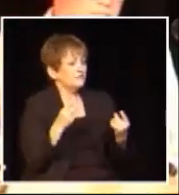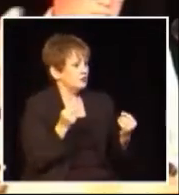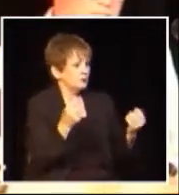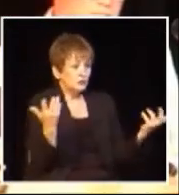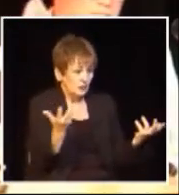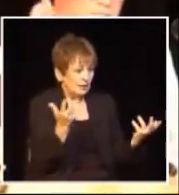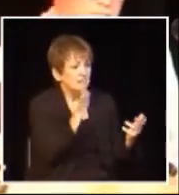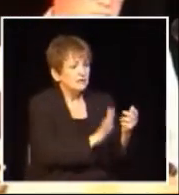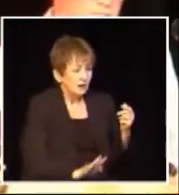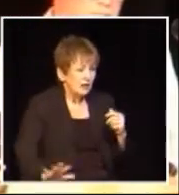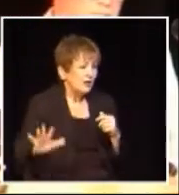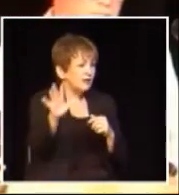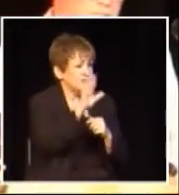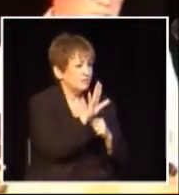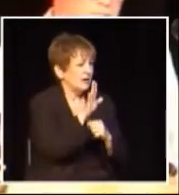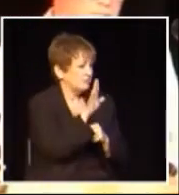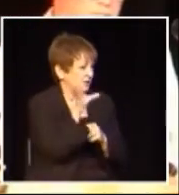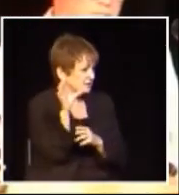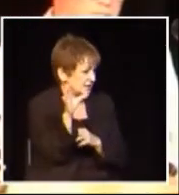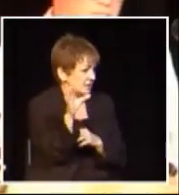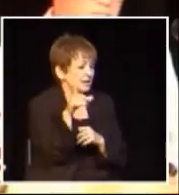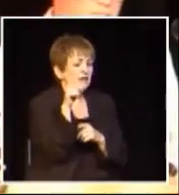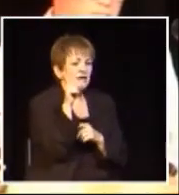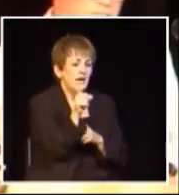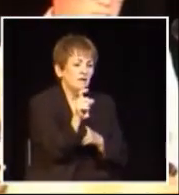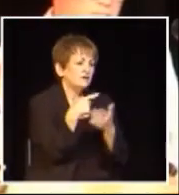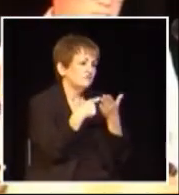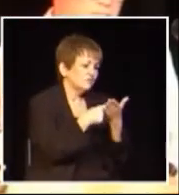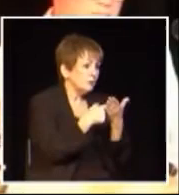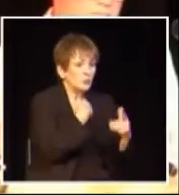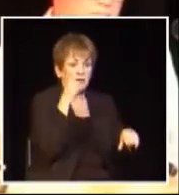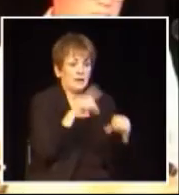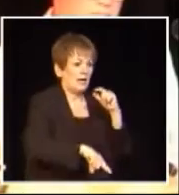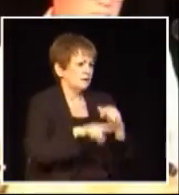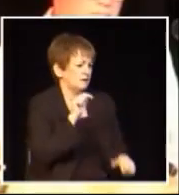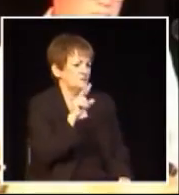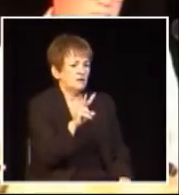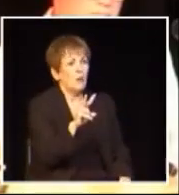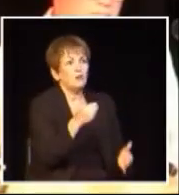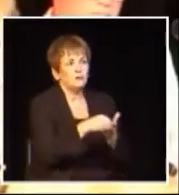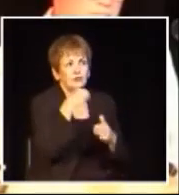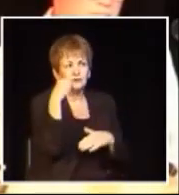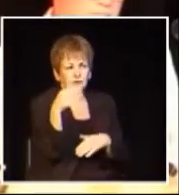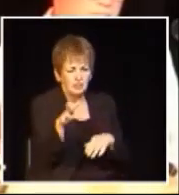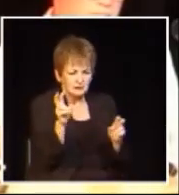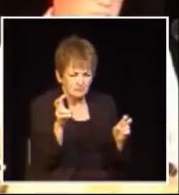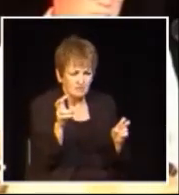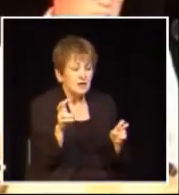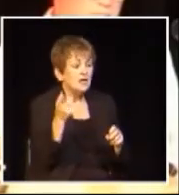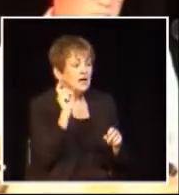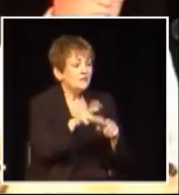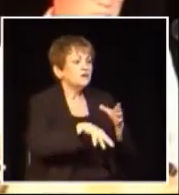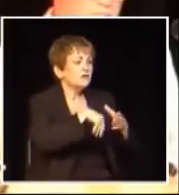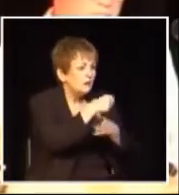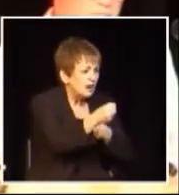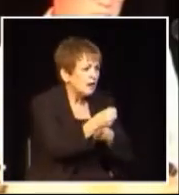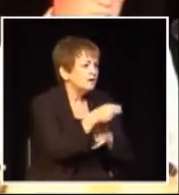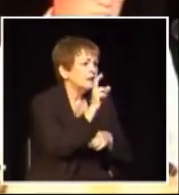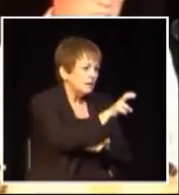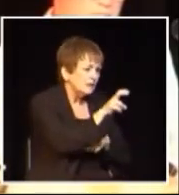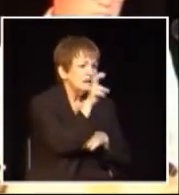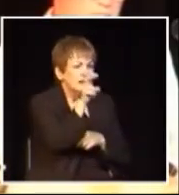people and advertise throughout the province which is very expensive we can't go near television that's far too expensive